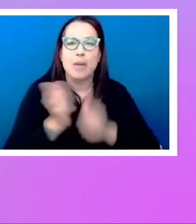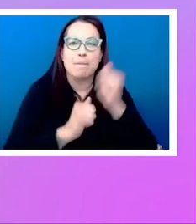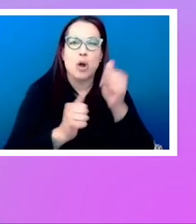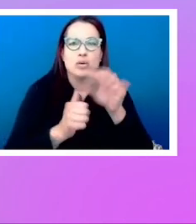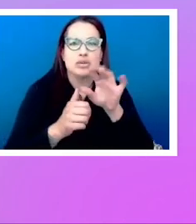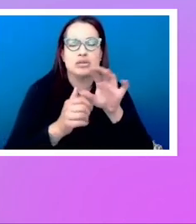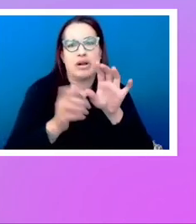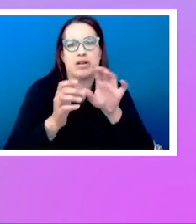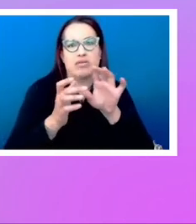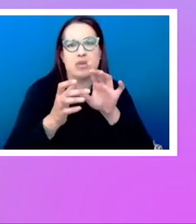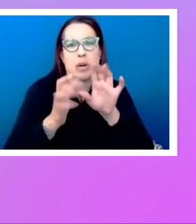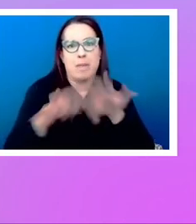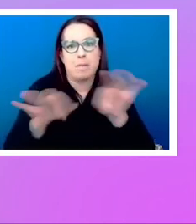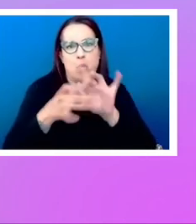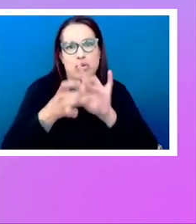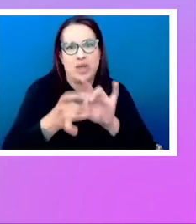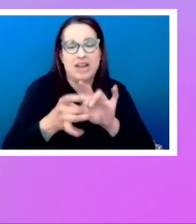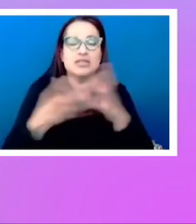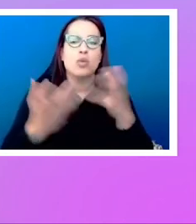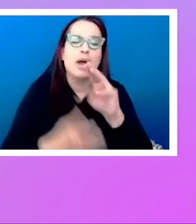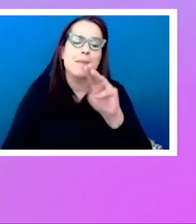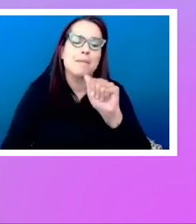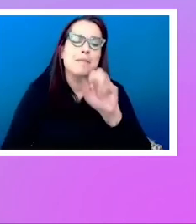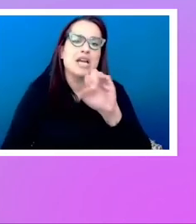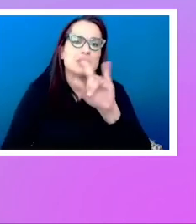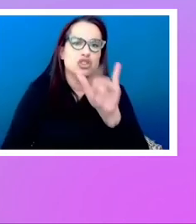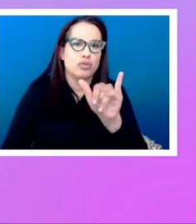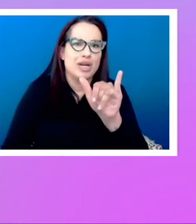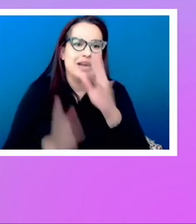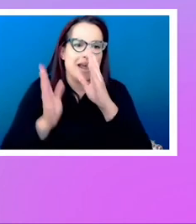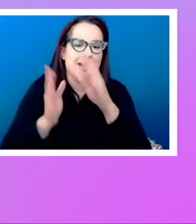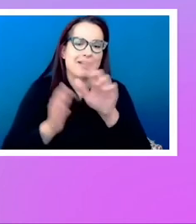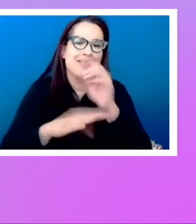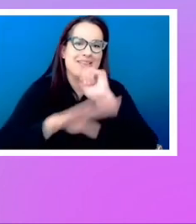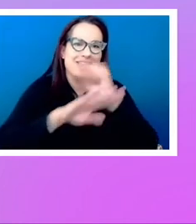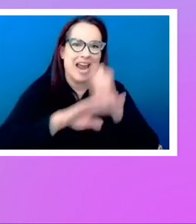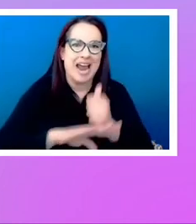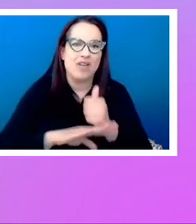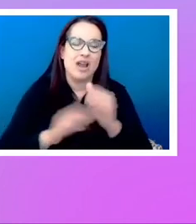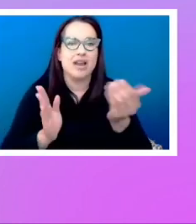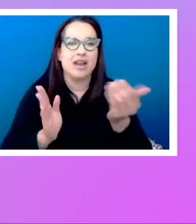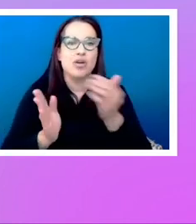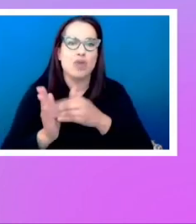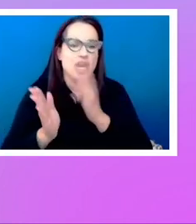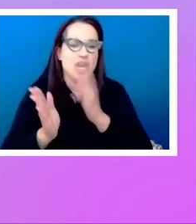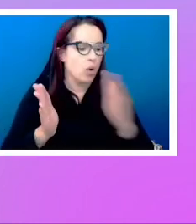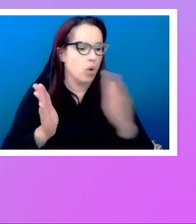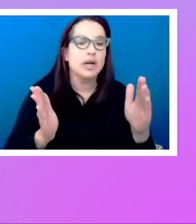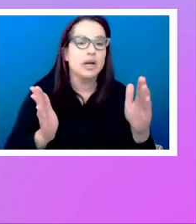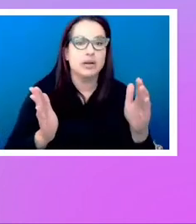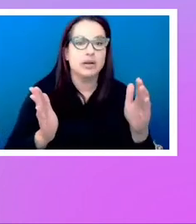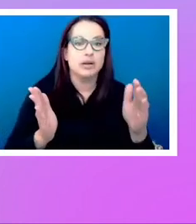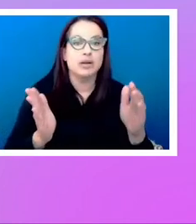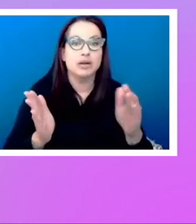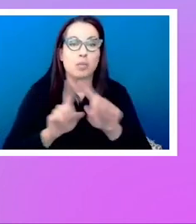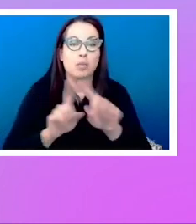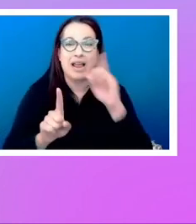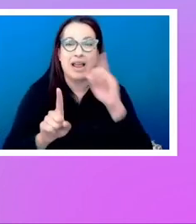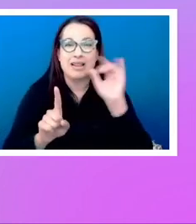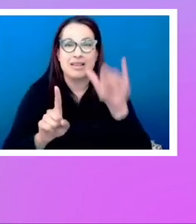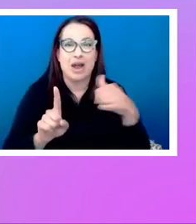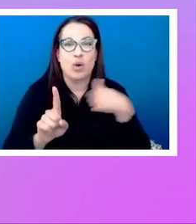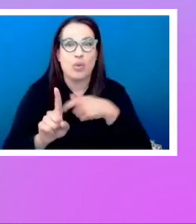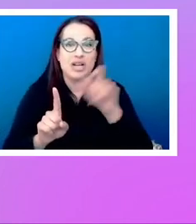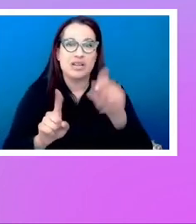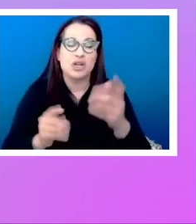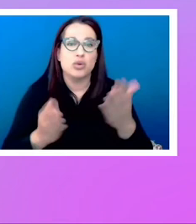on this subject. This is masonry layout, talking about reordering, and has some good examples in. But, you I think we do need to raise this